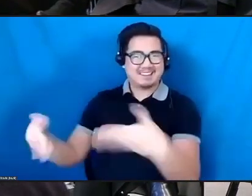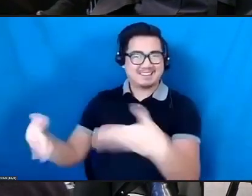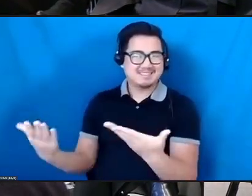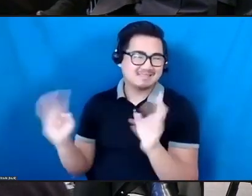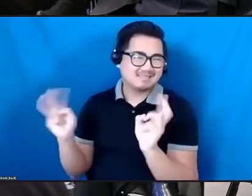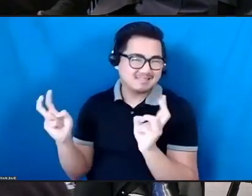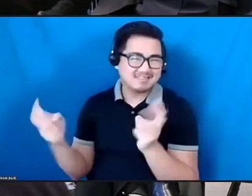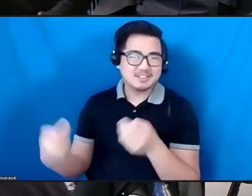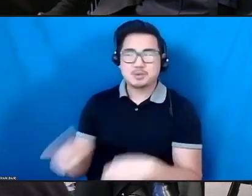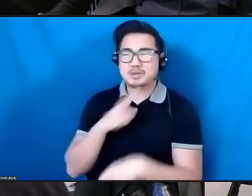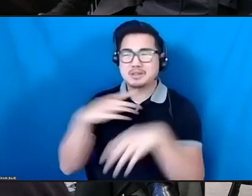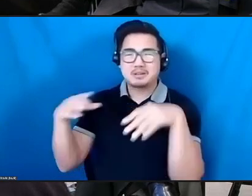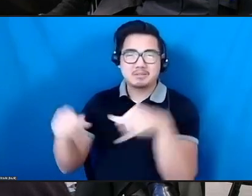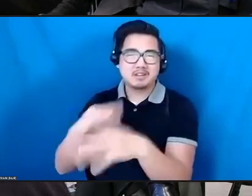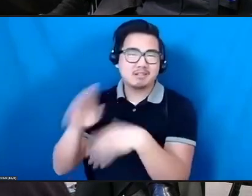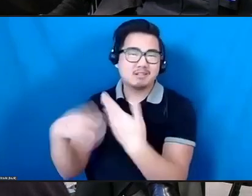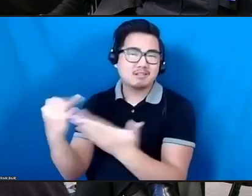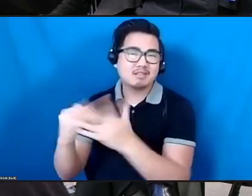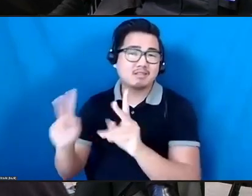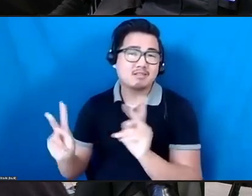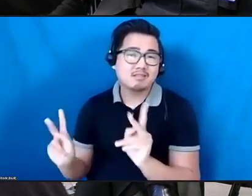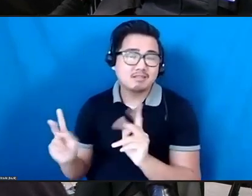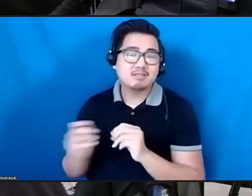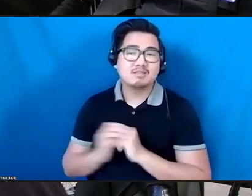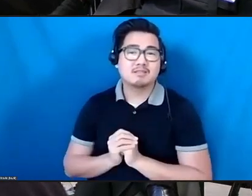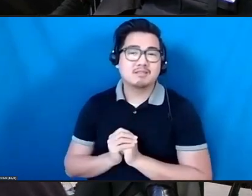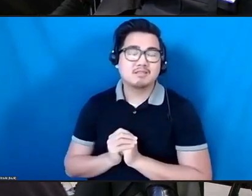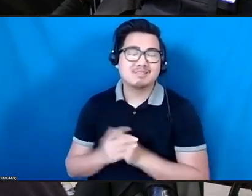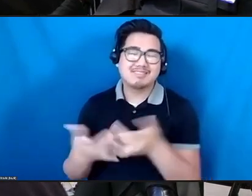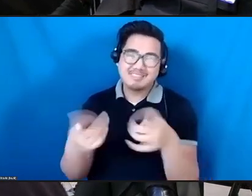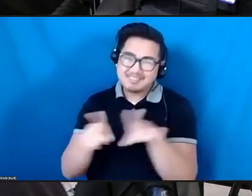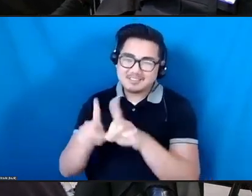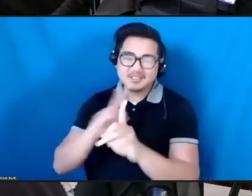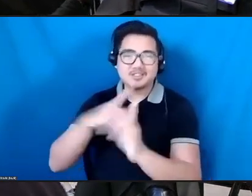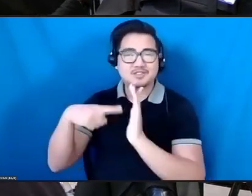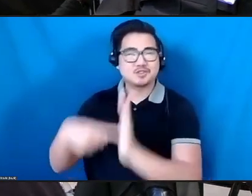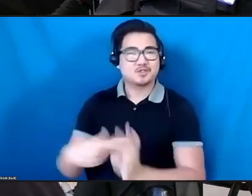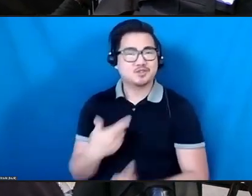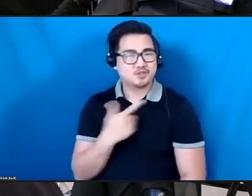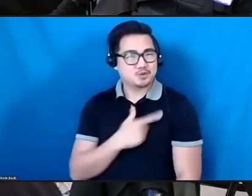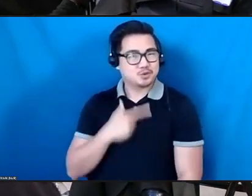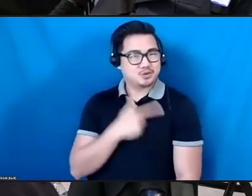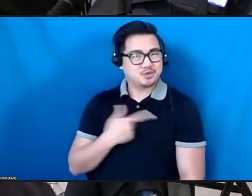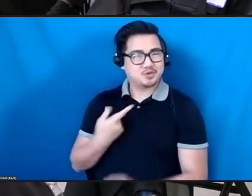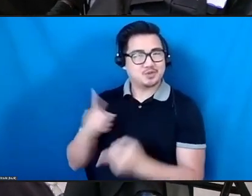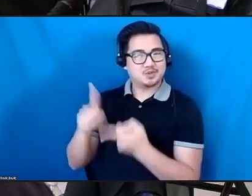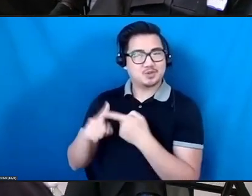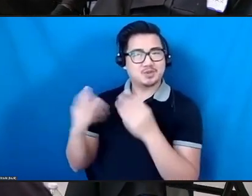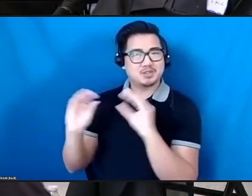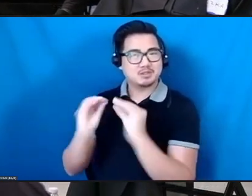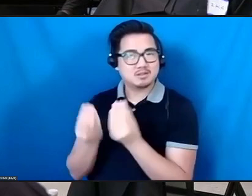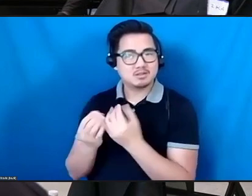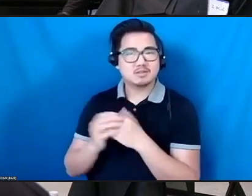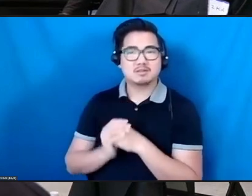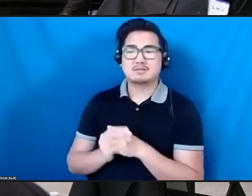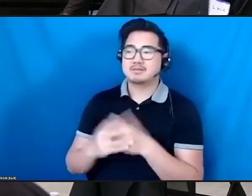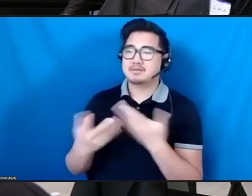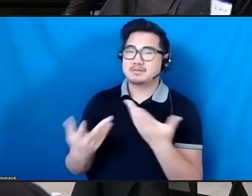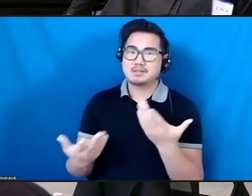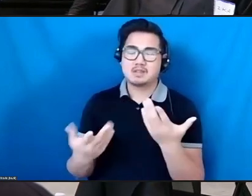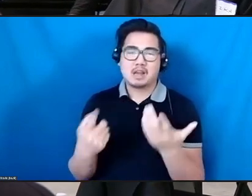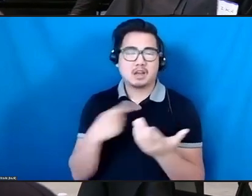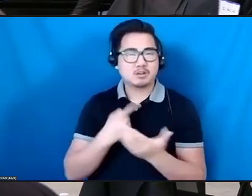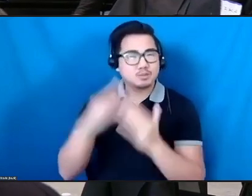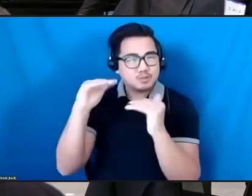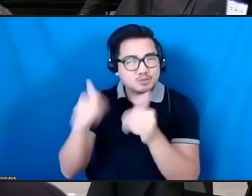Also, you're earning a lot of loyalty to the organizations moving past COVID. I also wanted